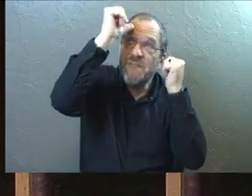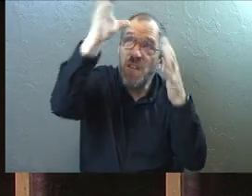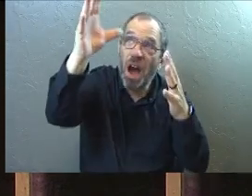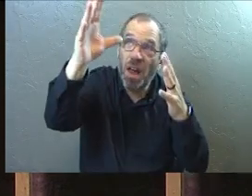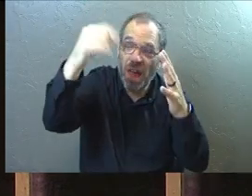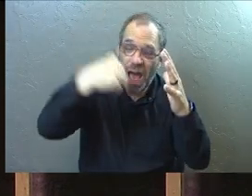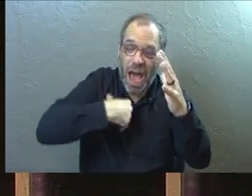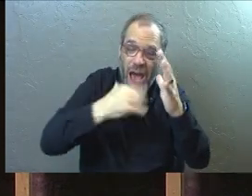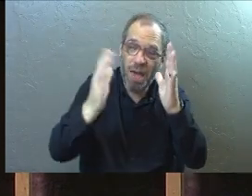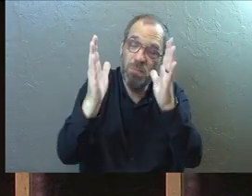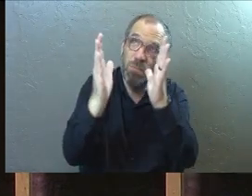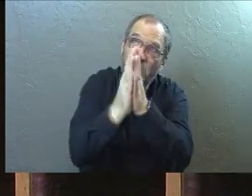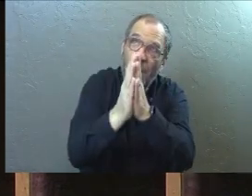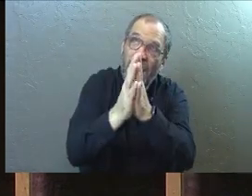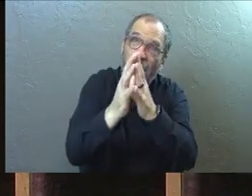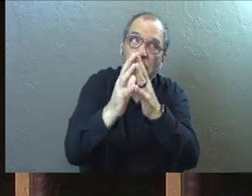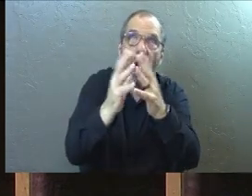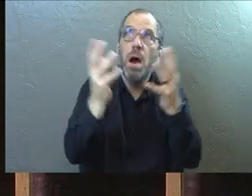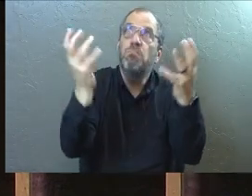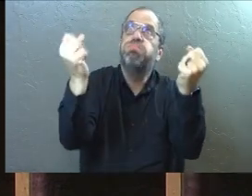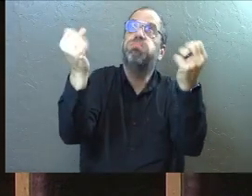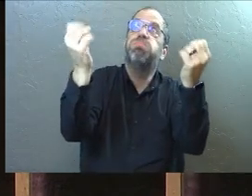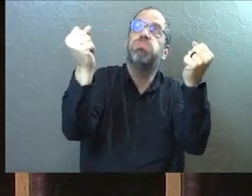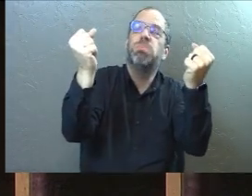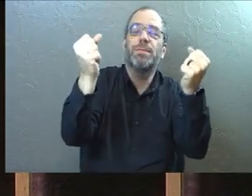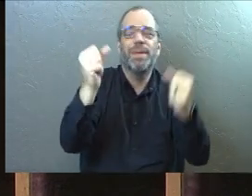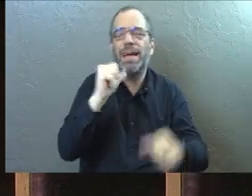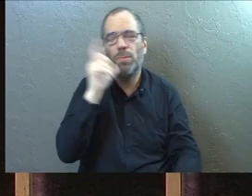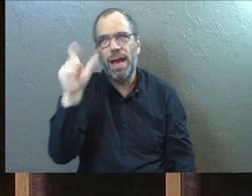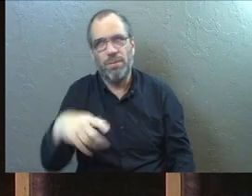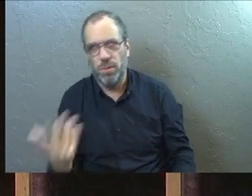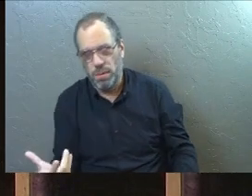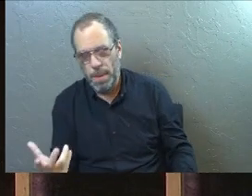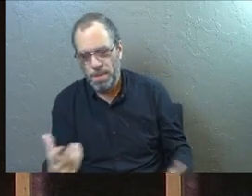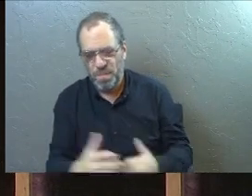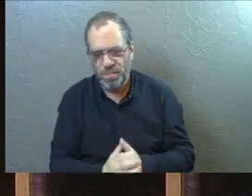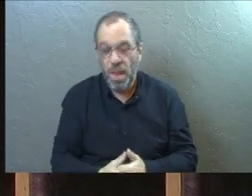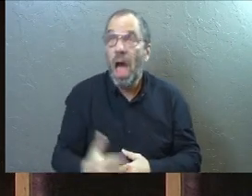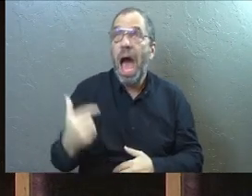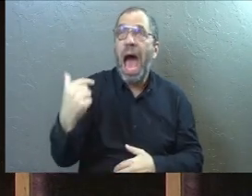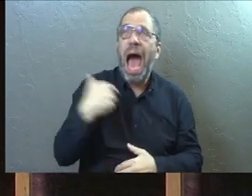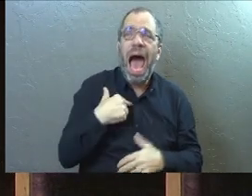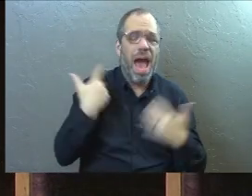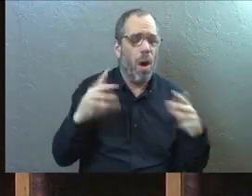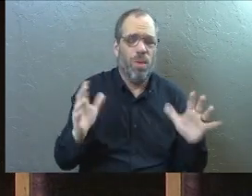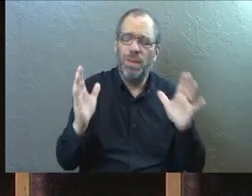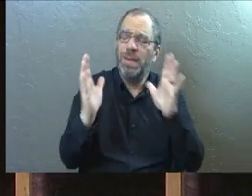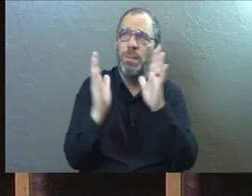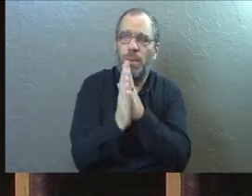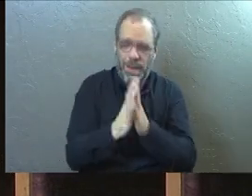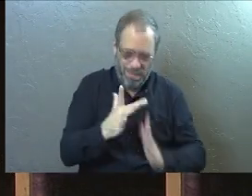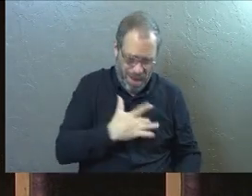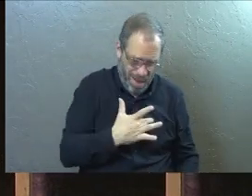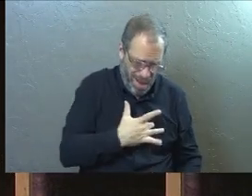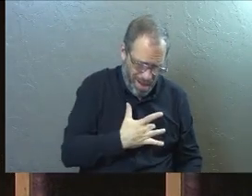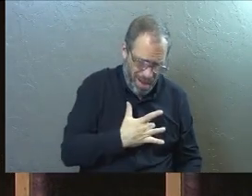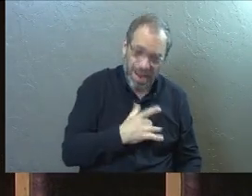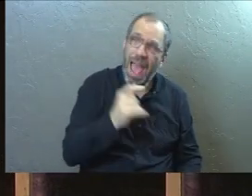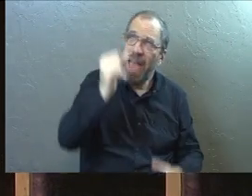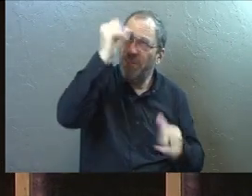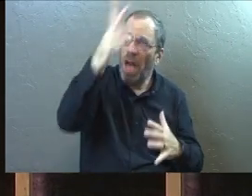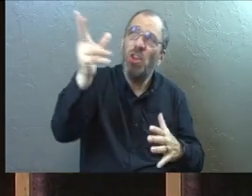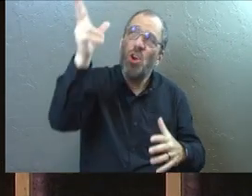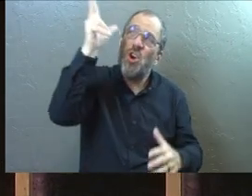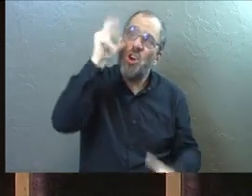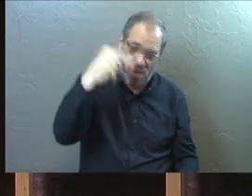I'm praying to you out loud right now, but I don't need to because I already prayed in my heart and father,